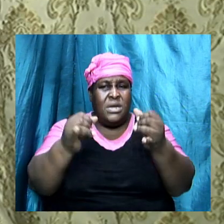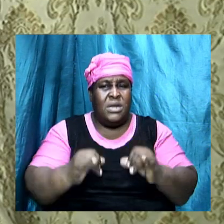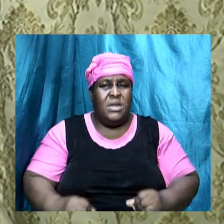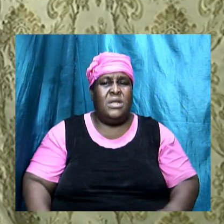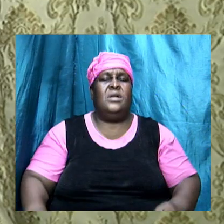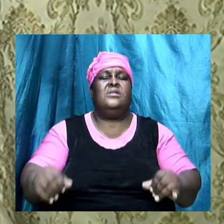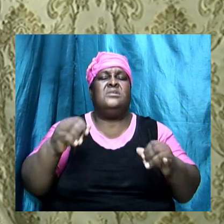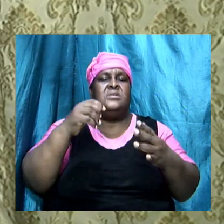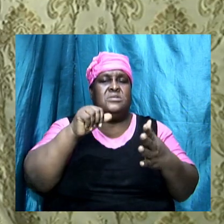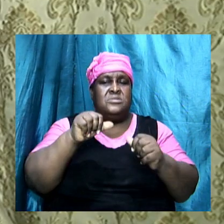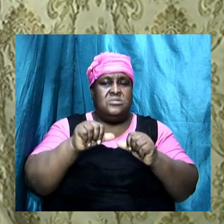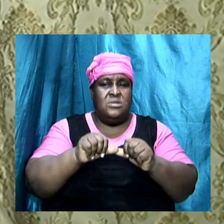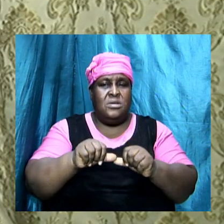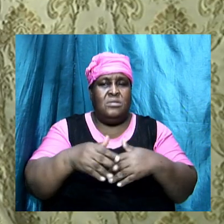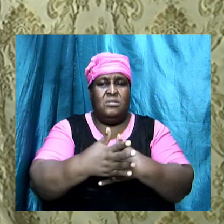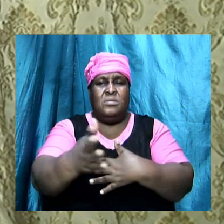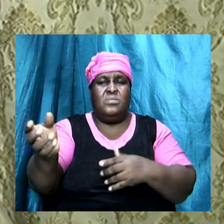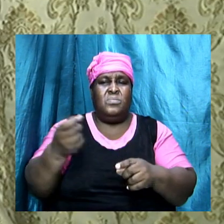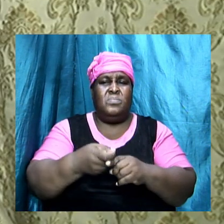activities